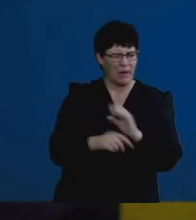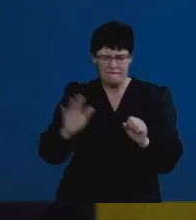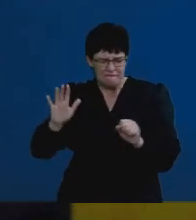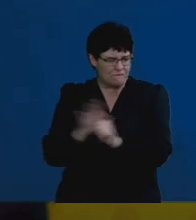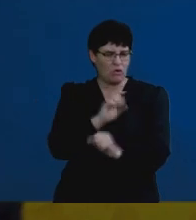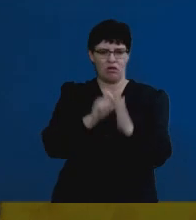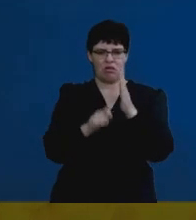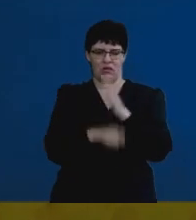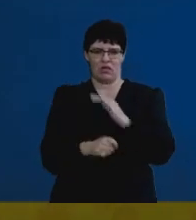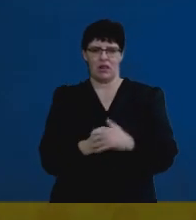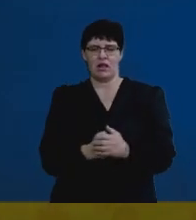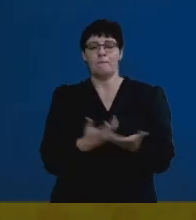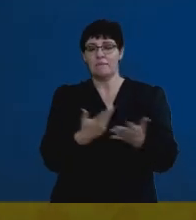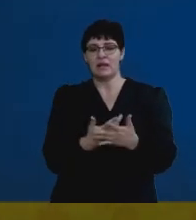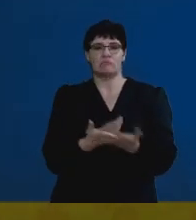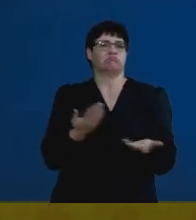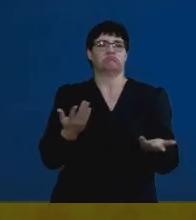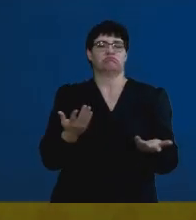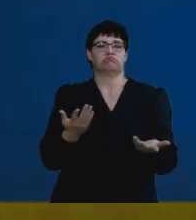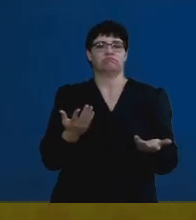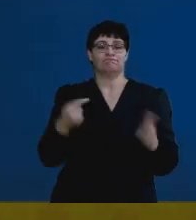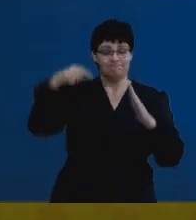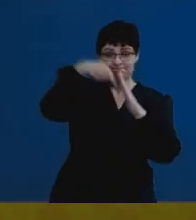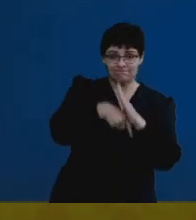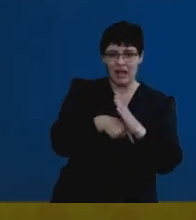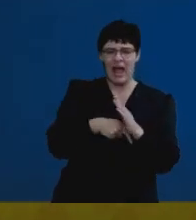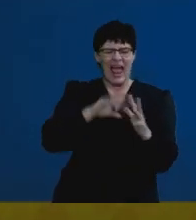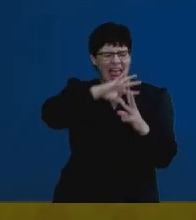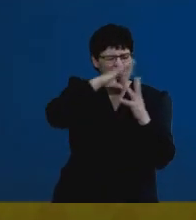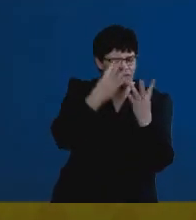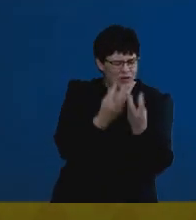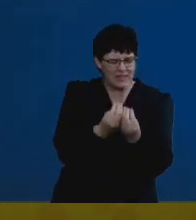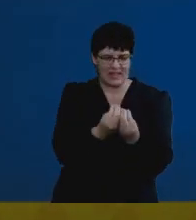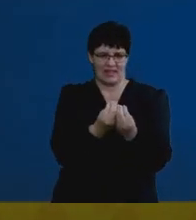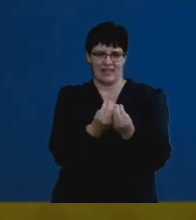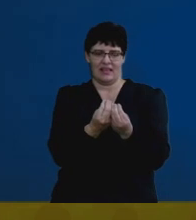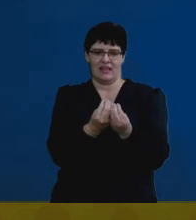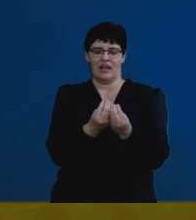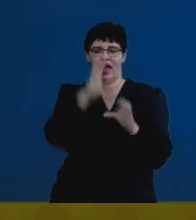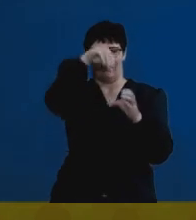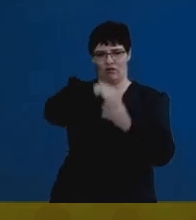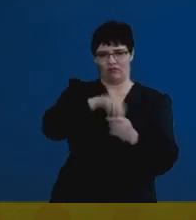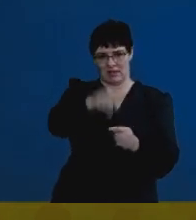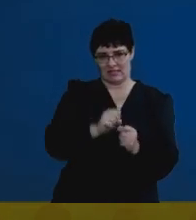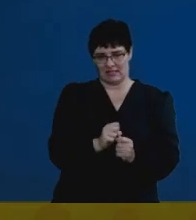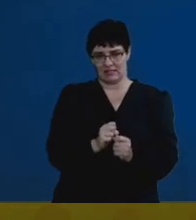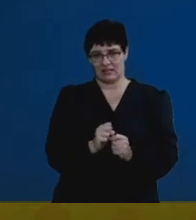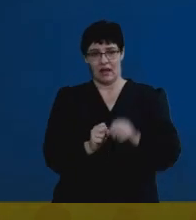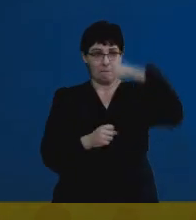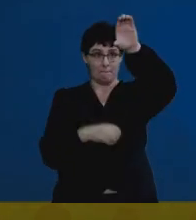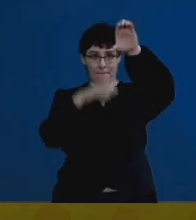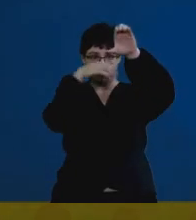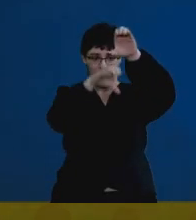mean by that? I mean, comprehensive means in close and in totality. So, try and link together